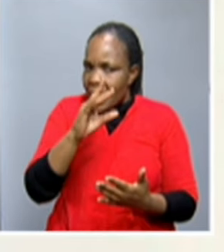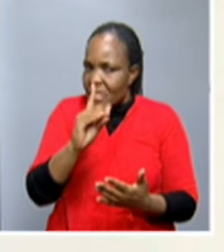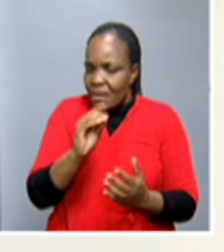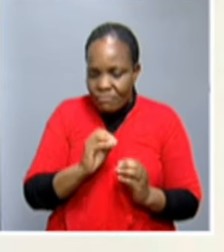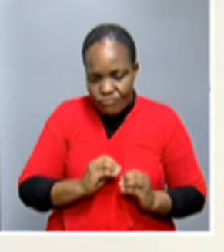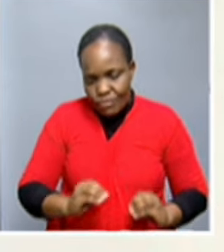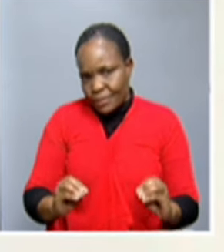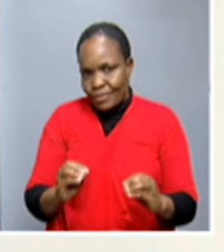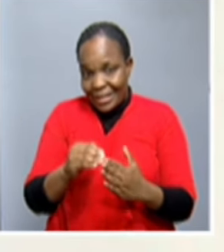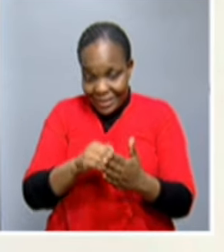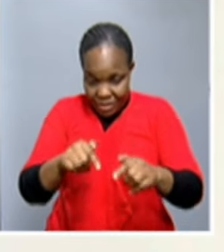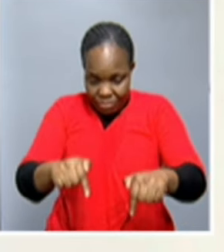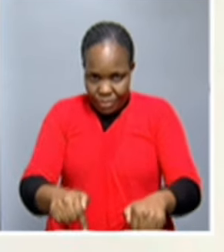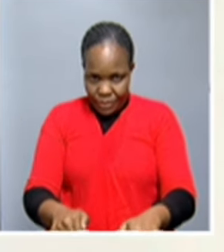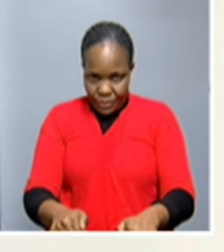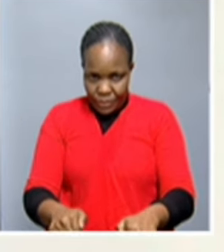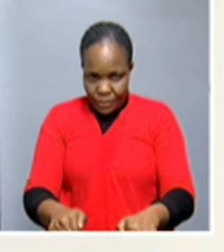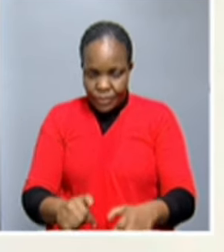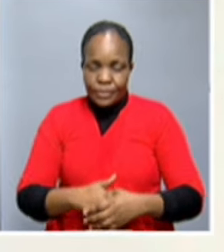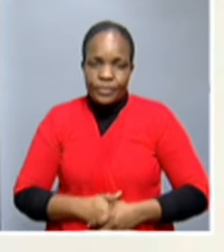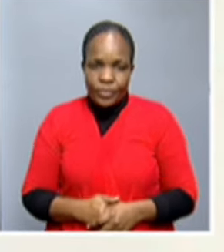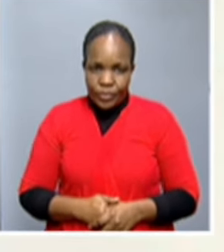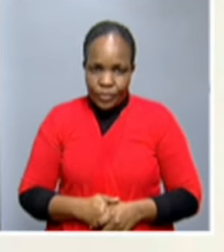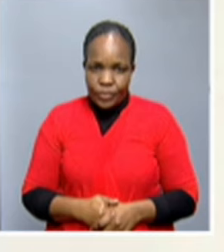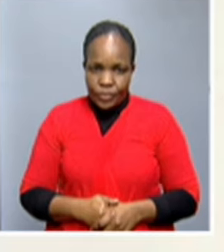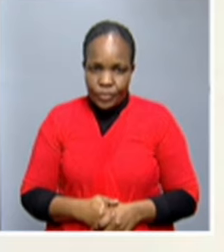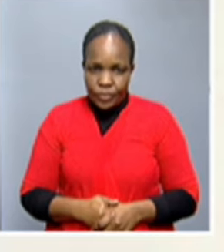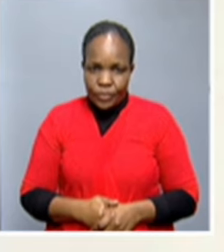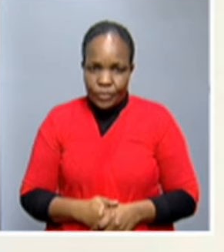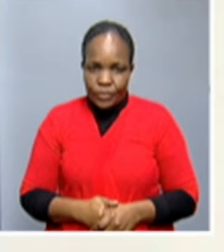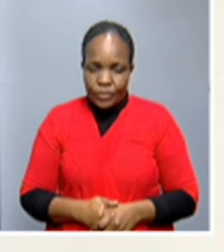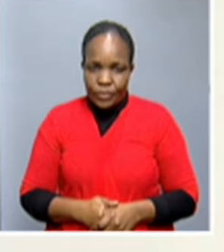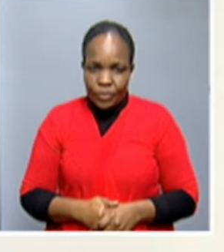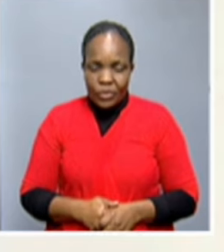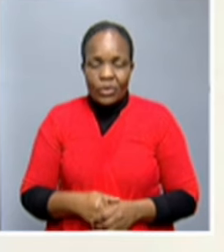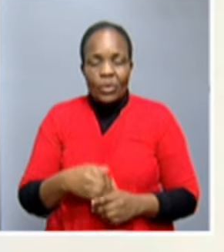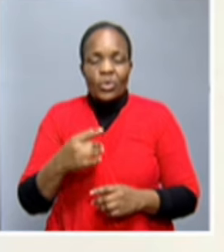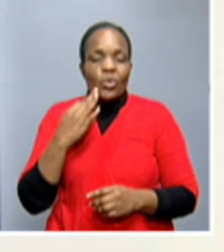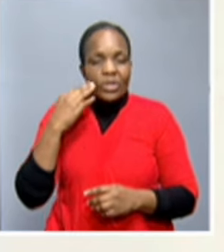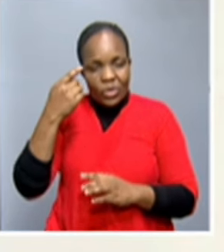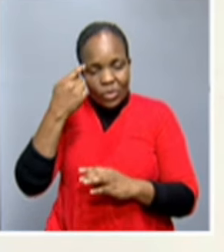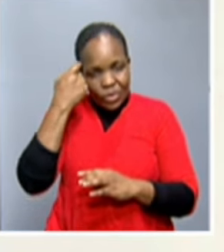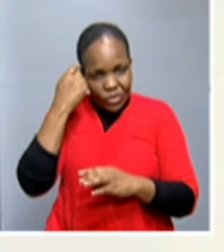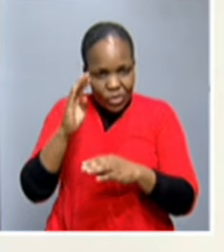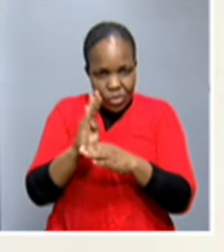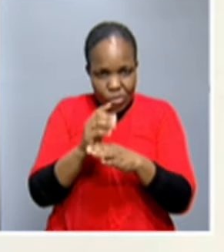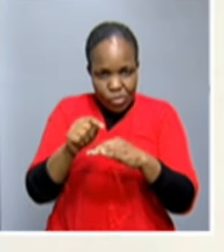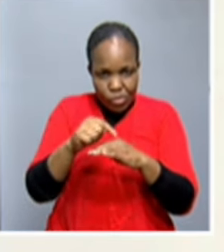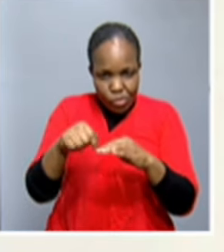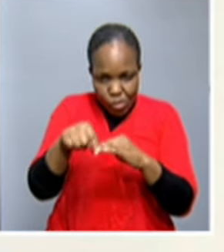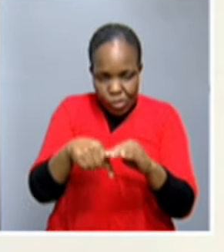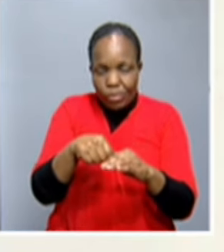only she acquired it through the mass registration of the Ministry of Home Affairs recently. And